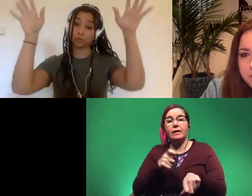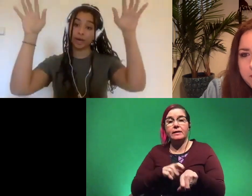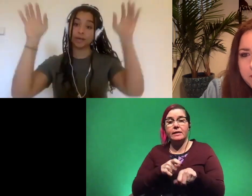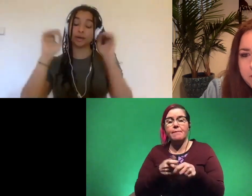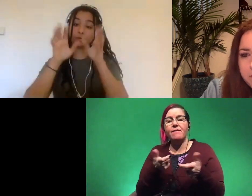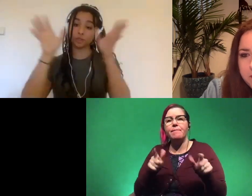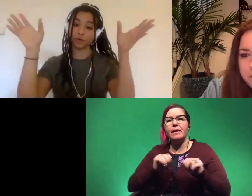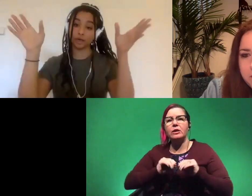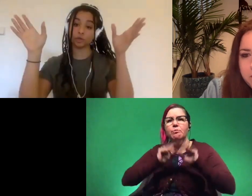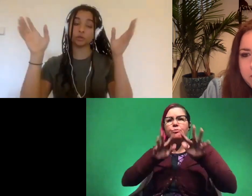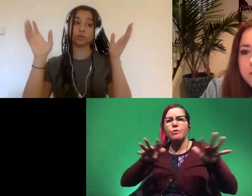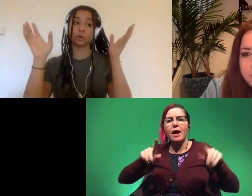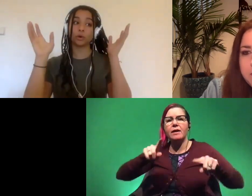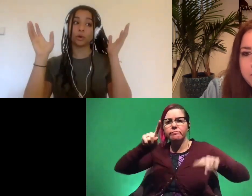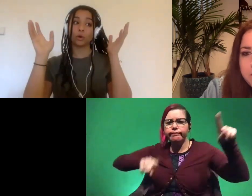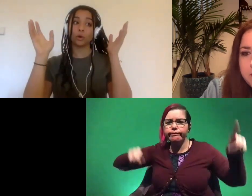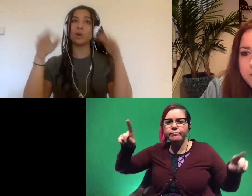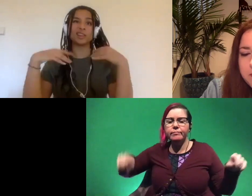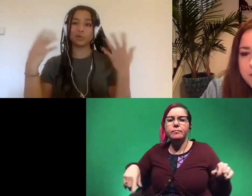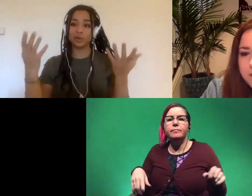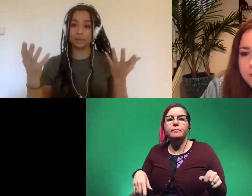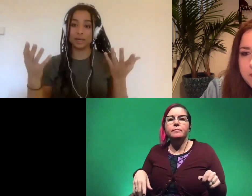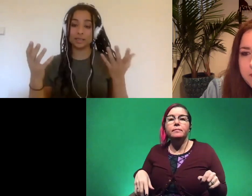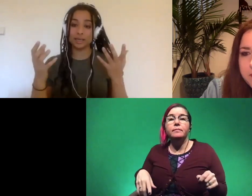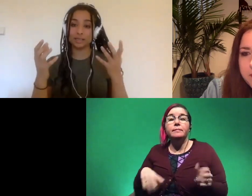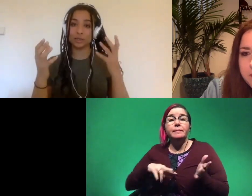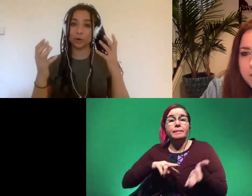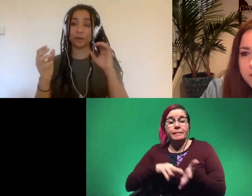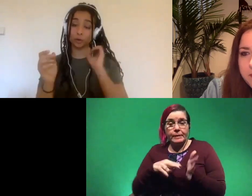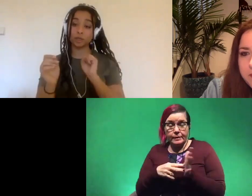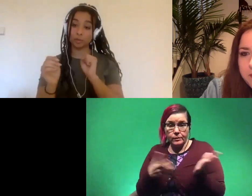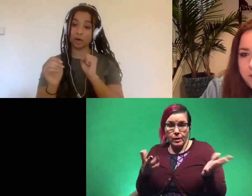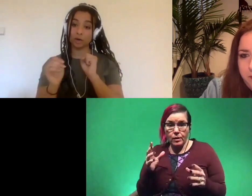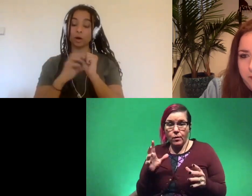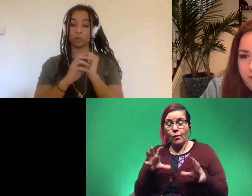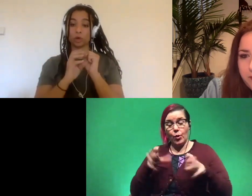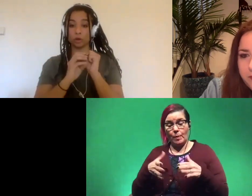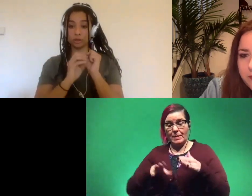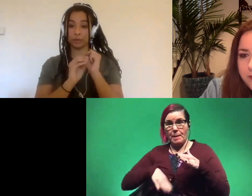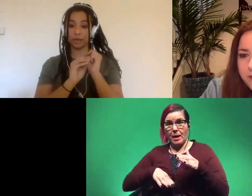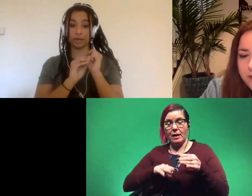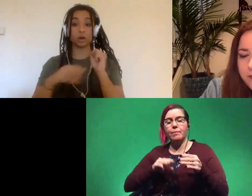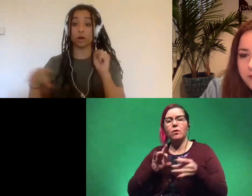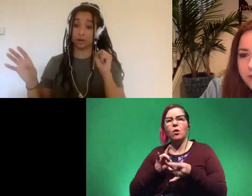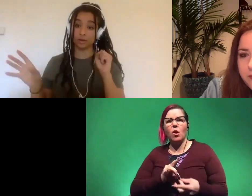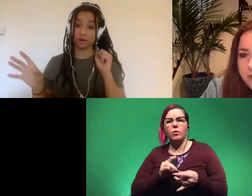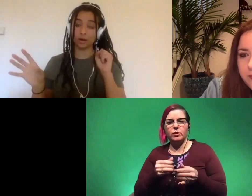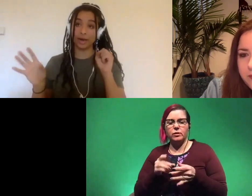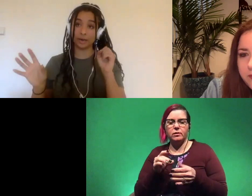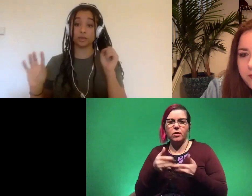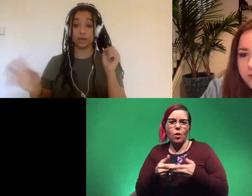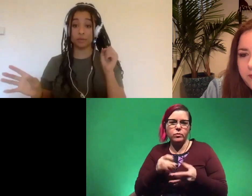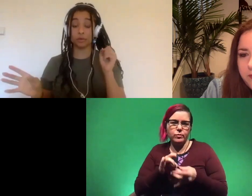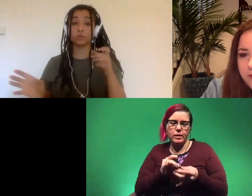big spread and diversification so what that really means is okay the groups at the bottom are more closely related to all the other